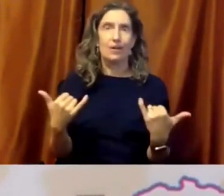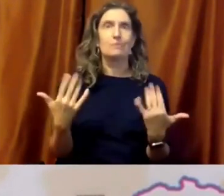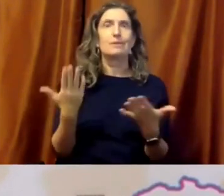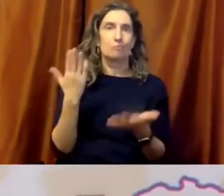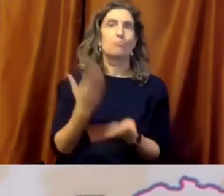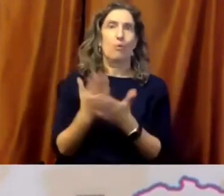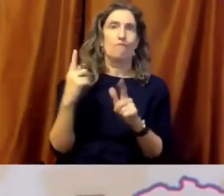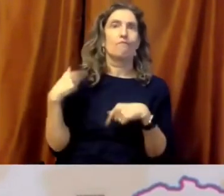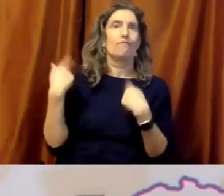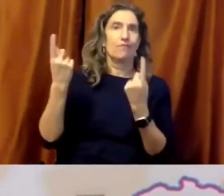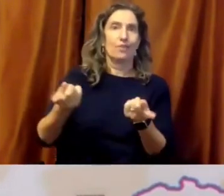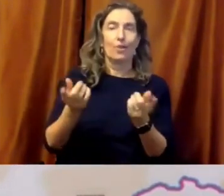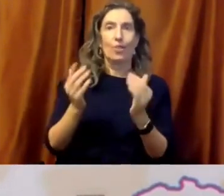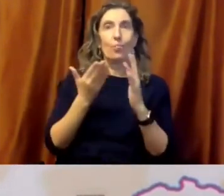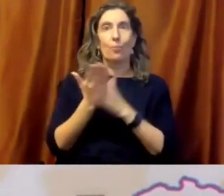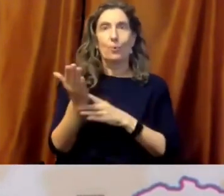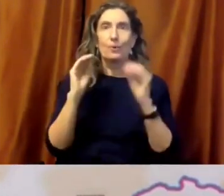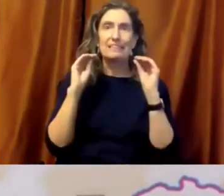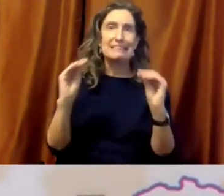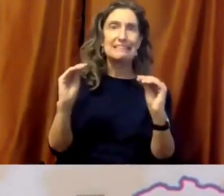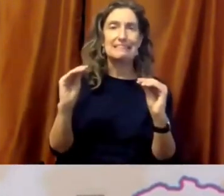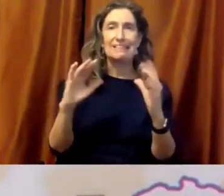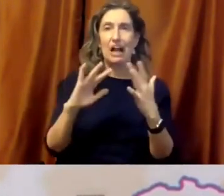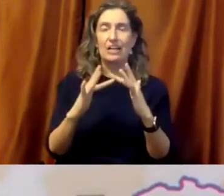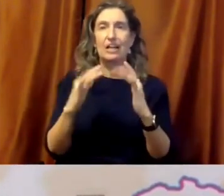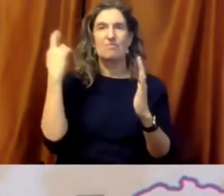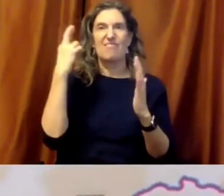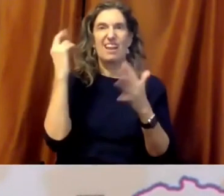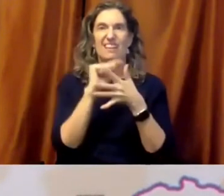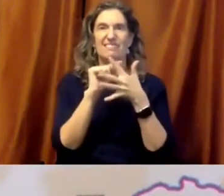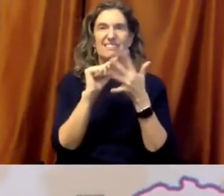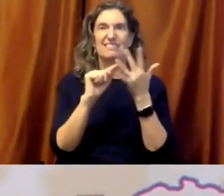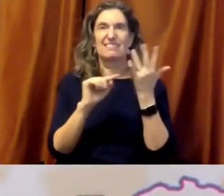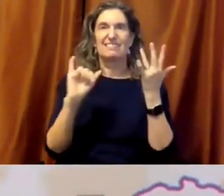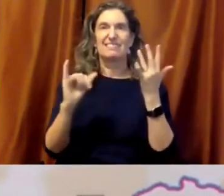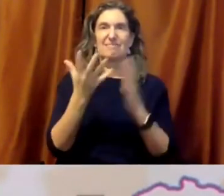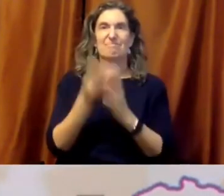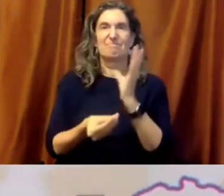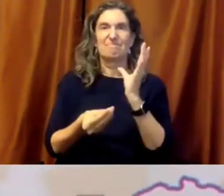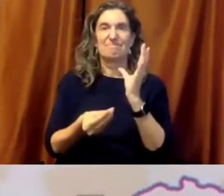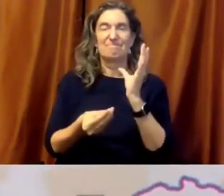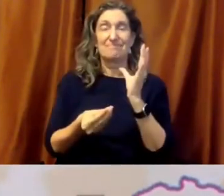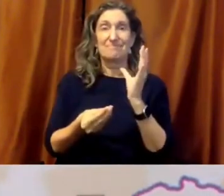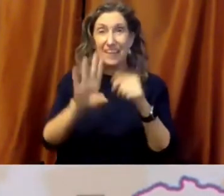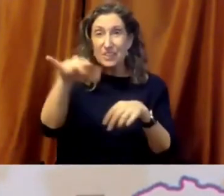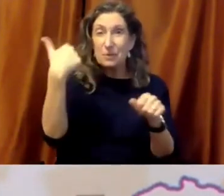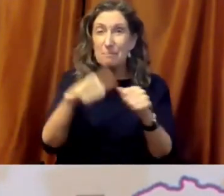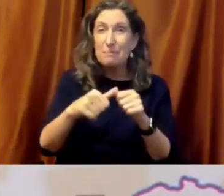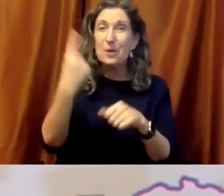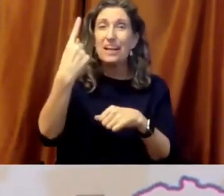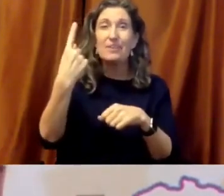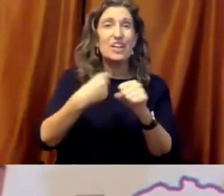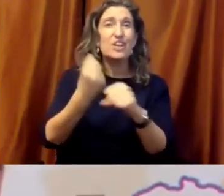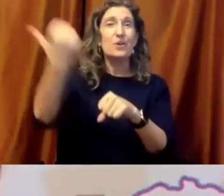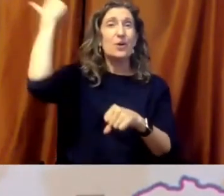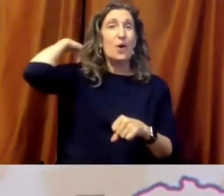Do you remember when the pandemic hit and all those carefully prepared and highly collaborative distance learning systems